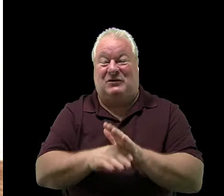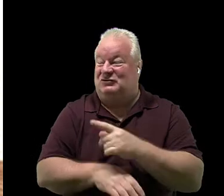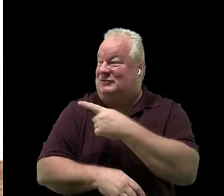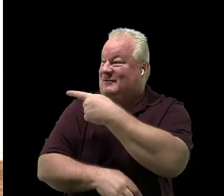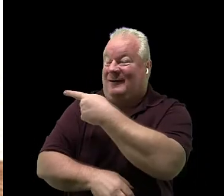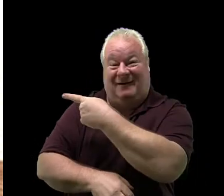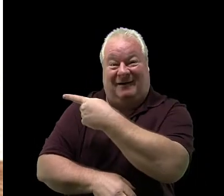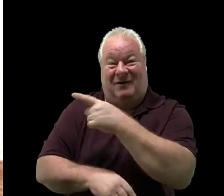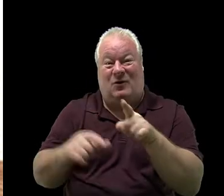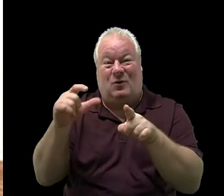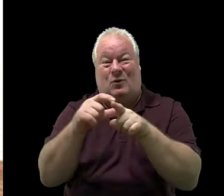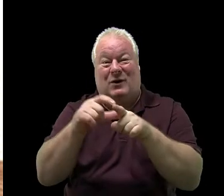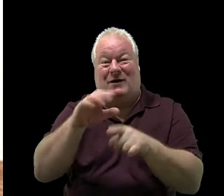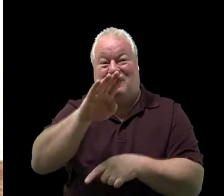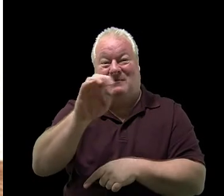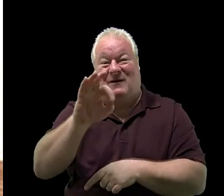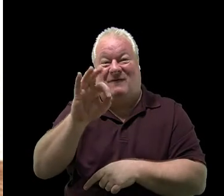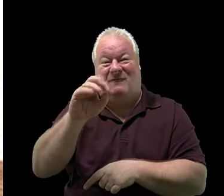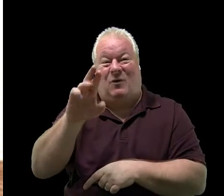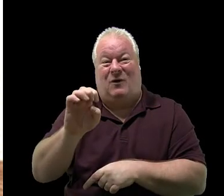of the word before.